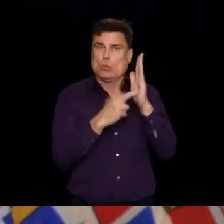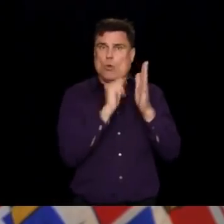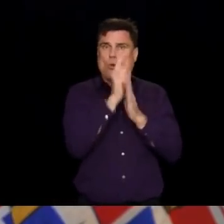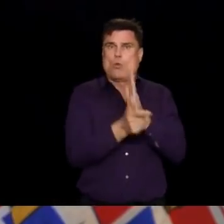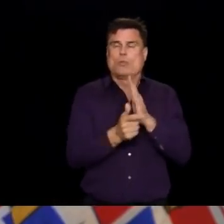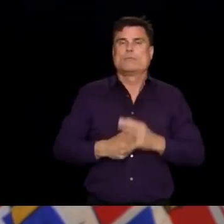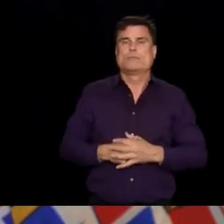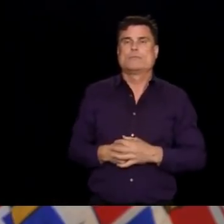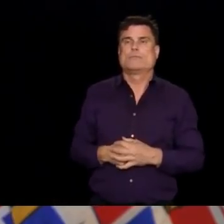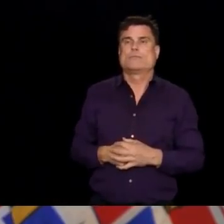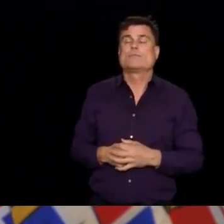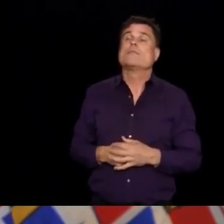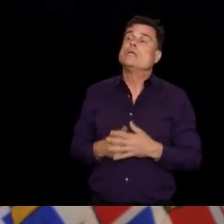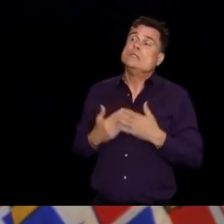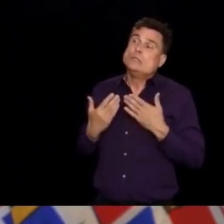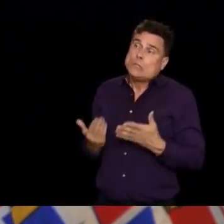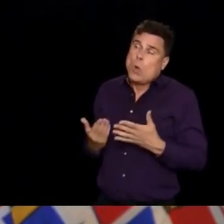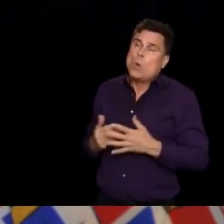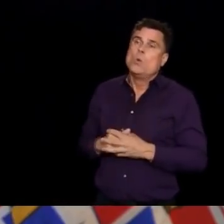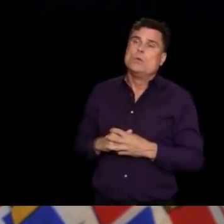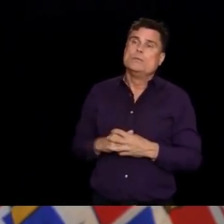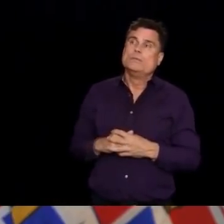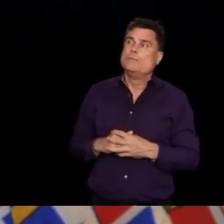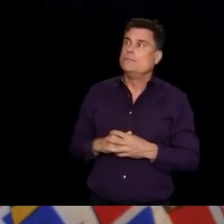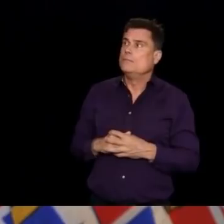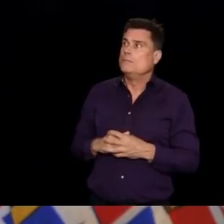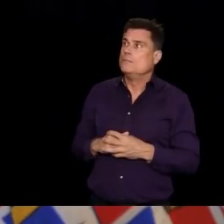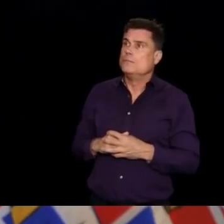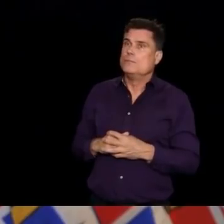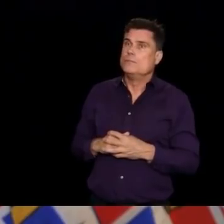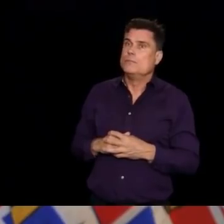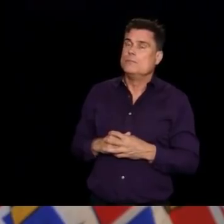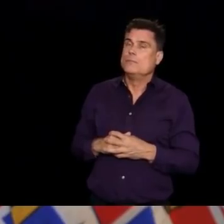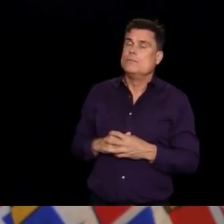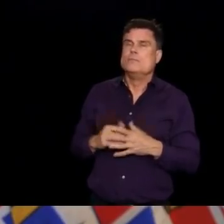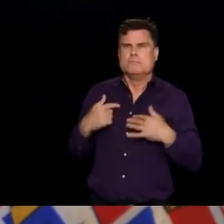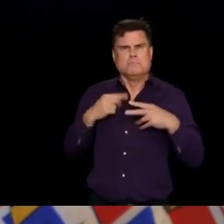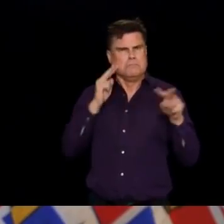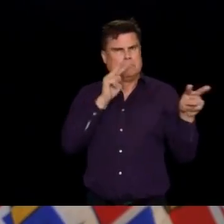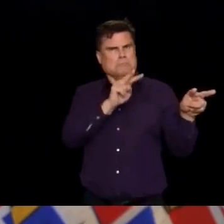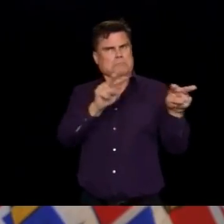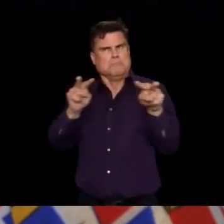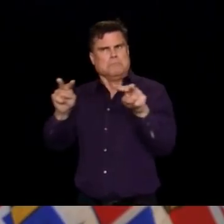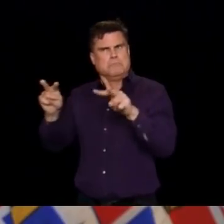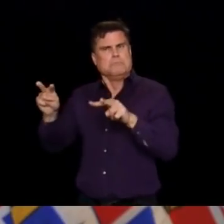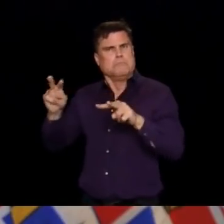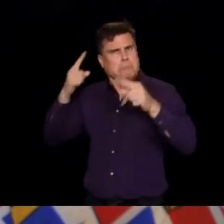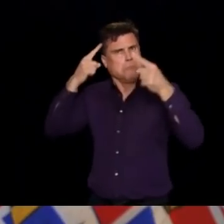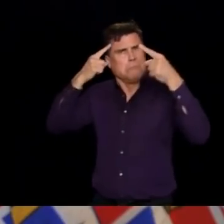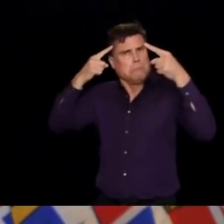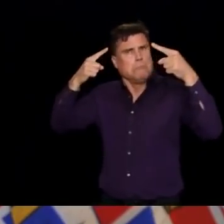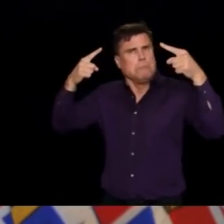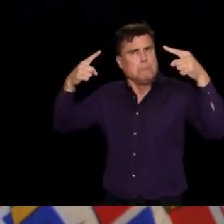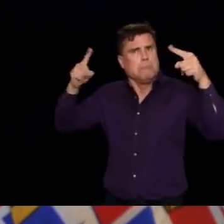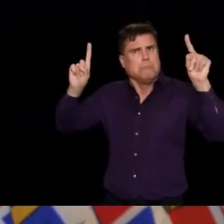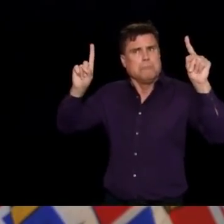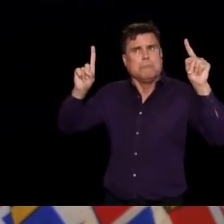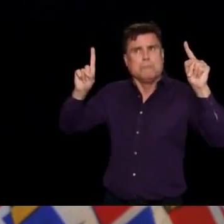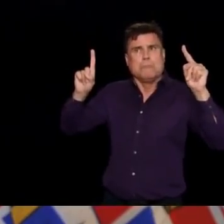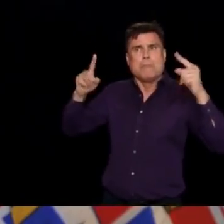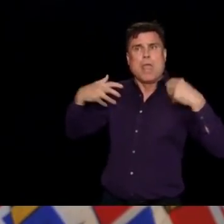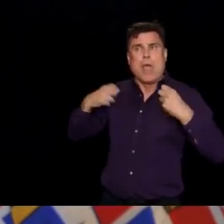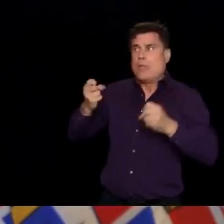are working in, and we know what those are in our healthcare system, and they have worked. We know what they are in our communities, and they have worked.